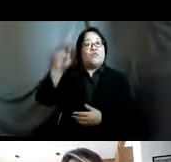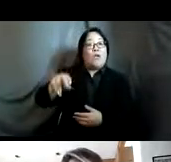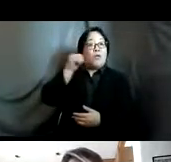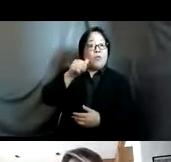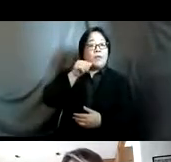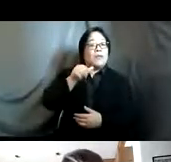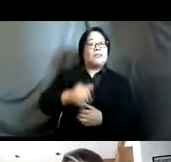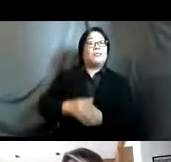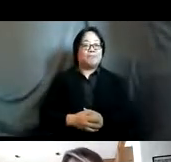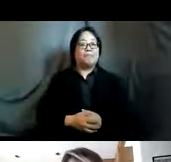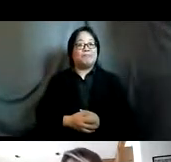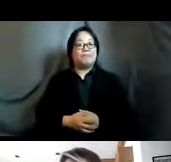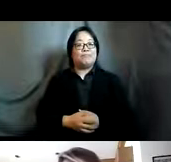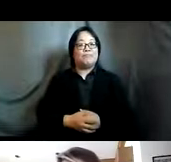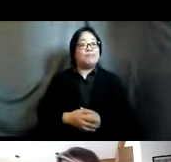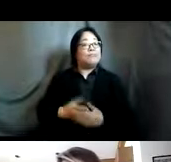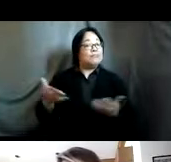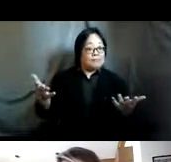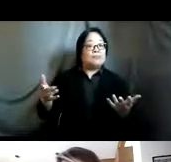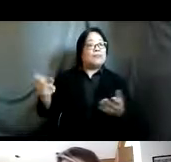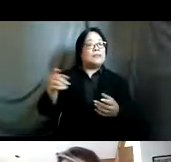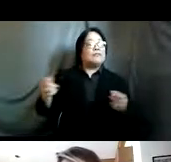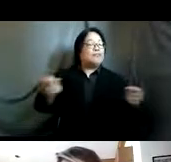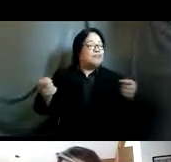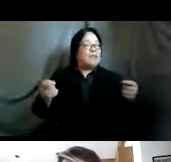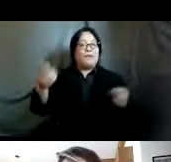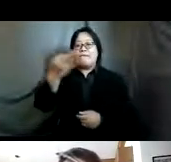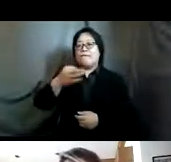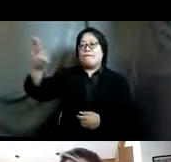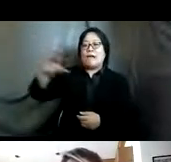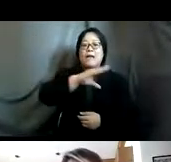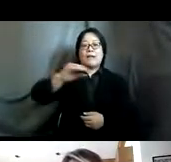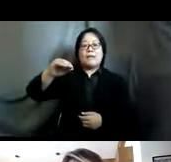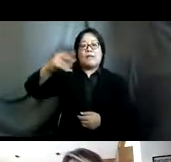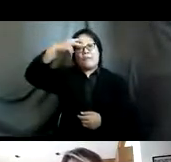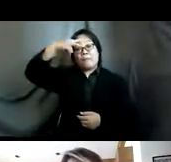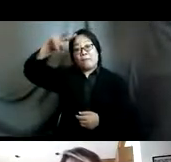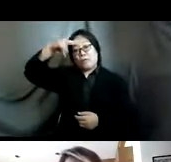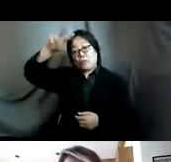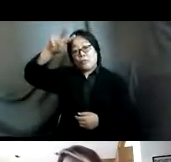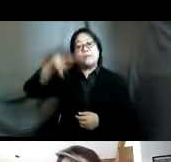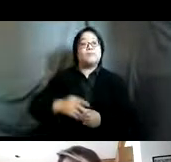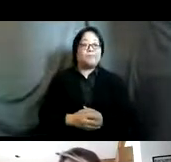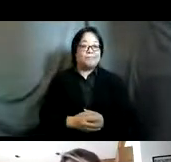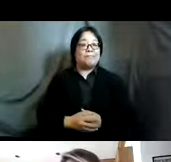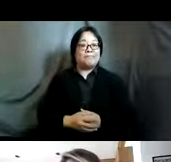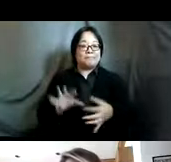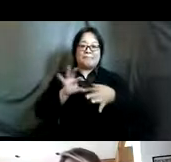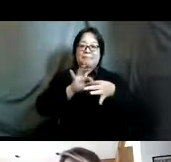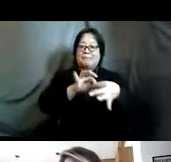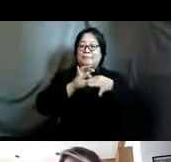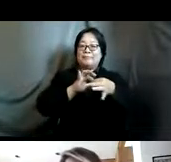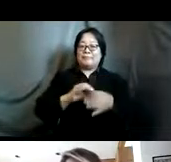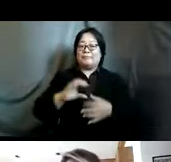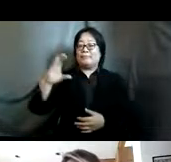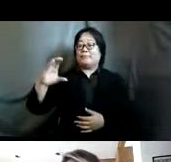rights it's convened by un woman and co-chaired by france and mexico with the close partnership with the